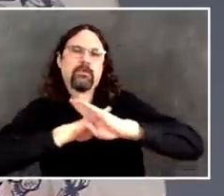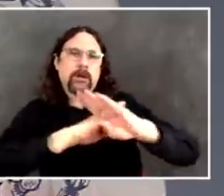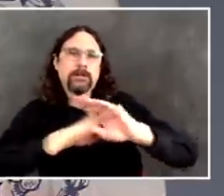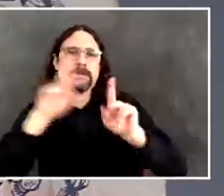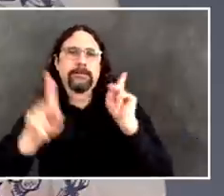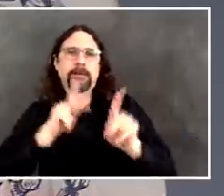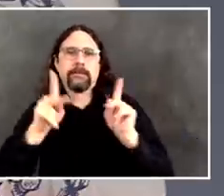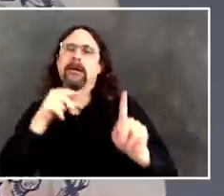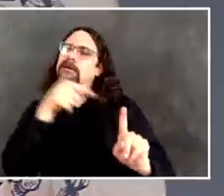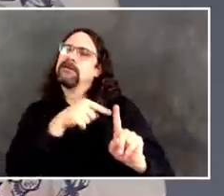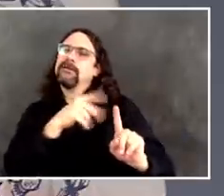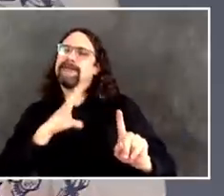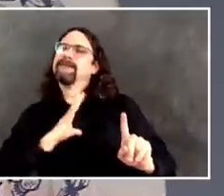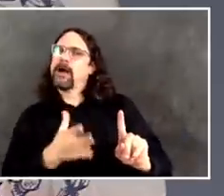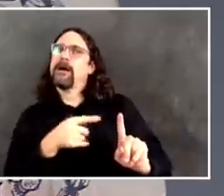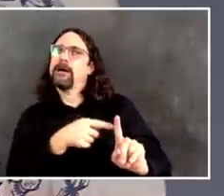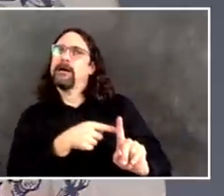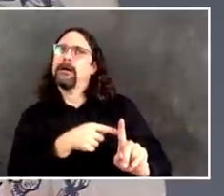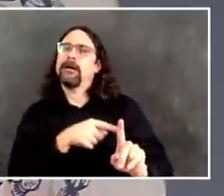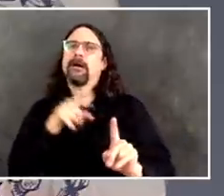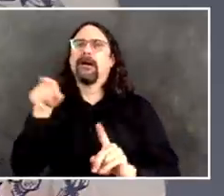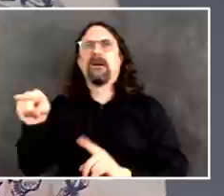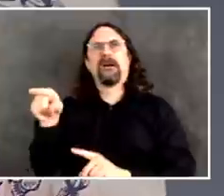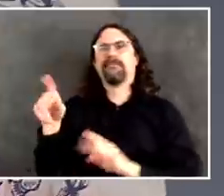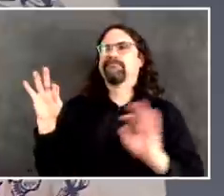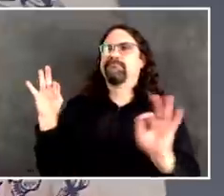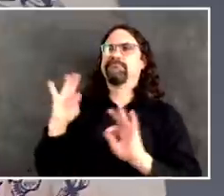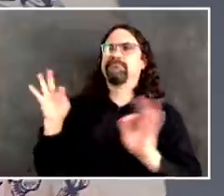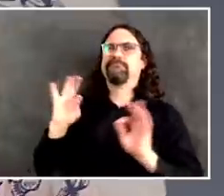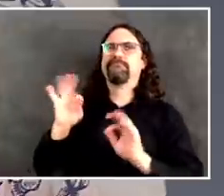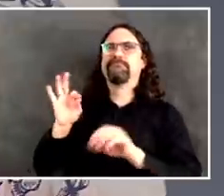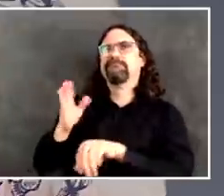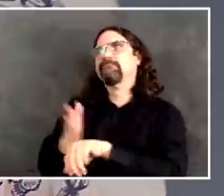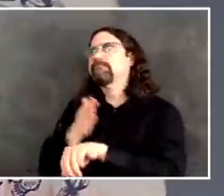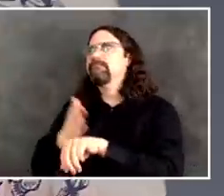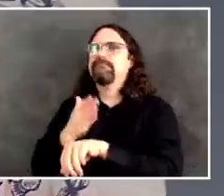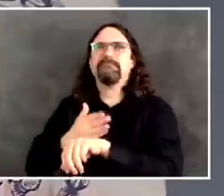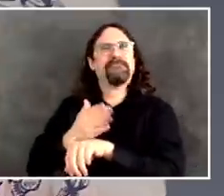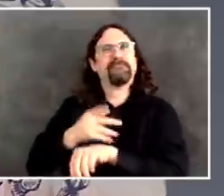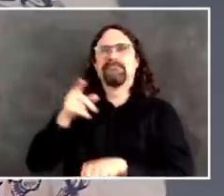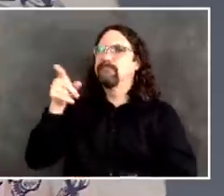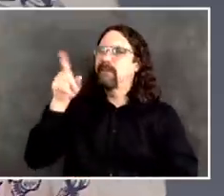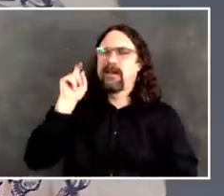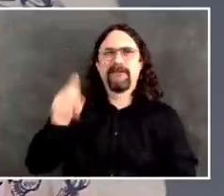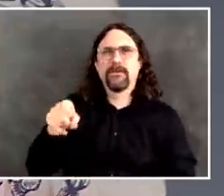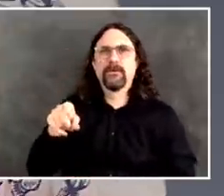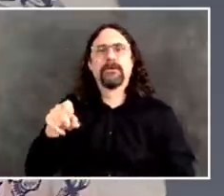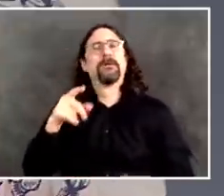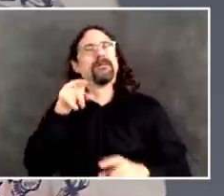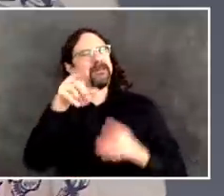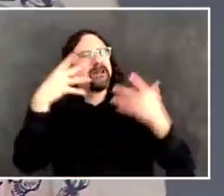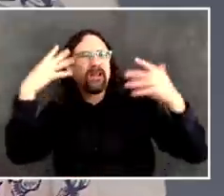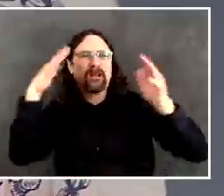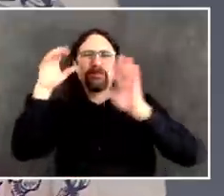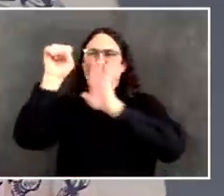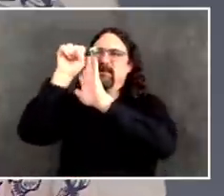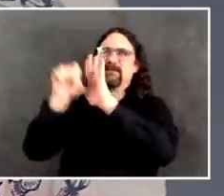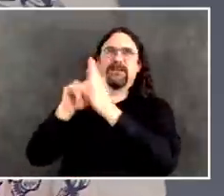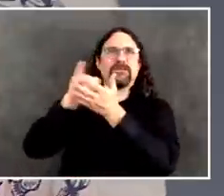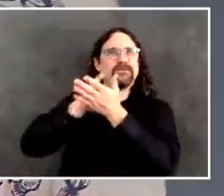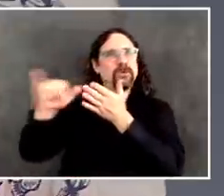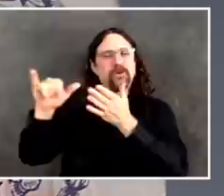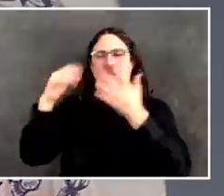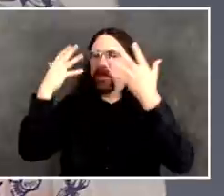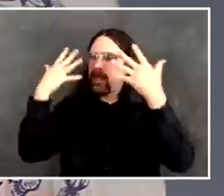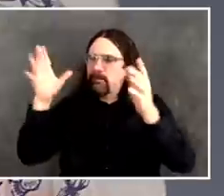There may be some cases where people see something, they think it's non-essential, but it actually does fit the standards for what essential is. But I'd